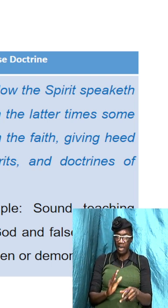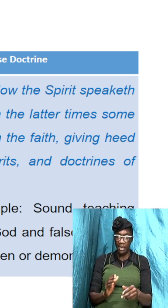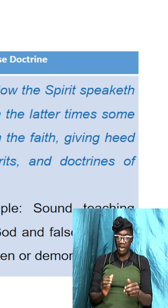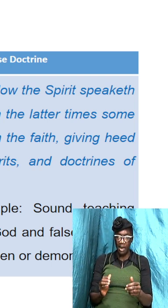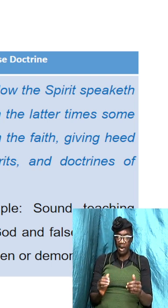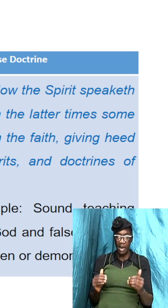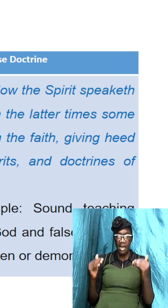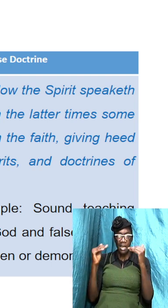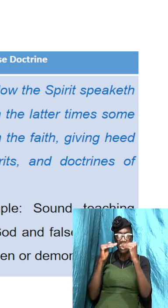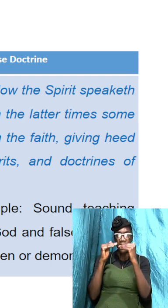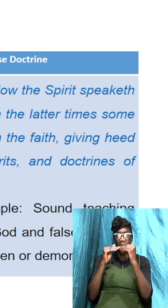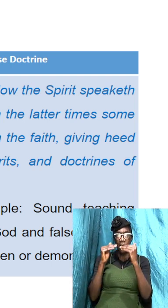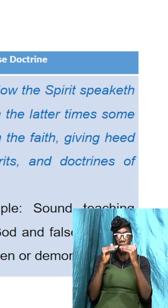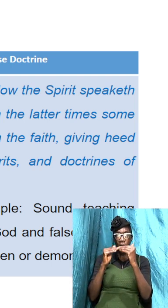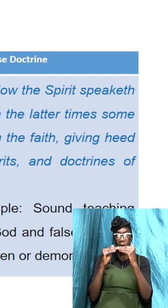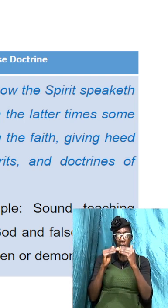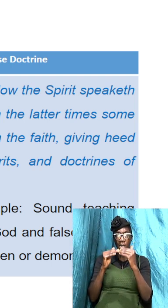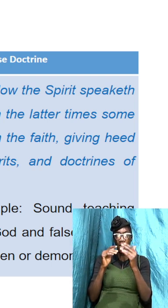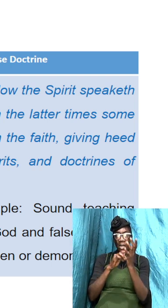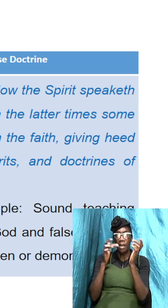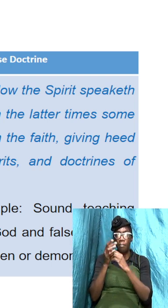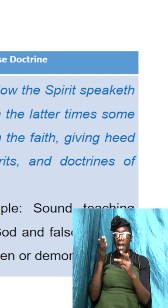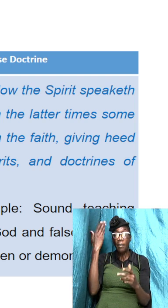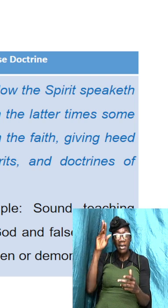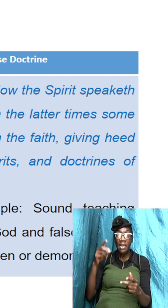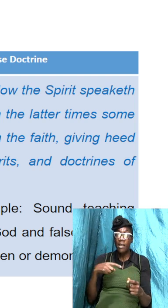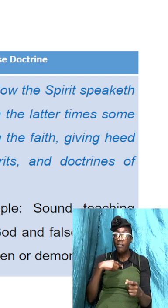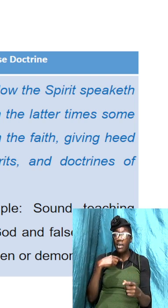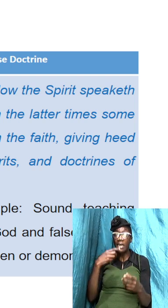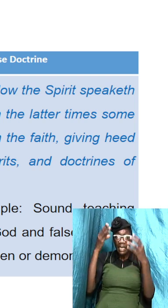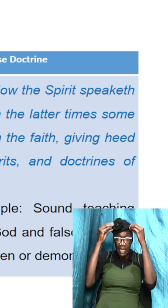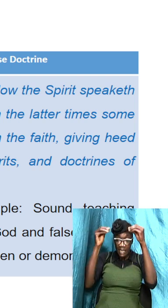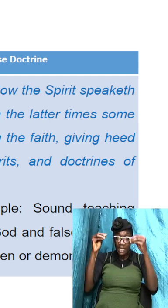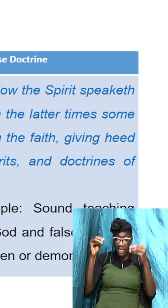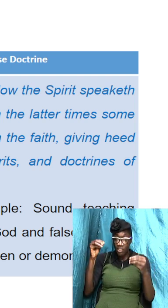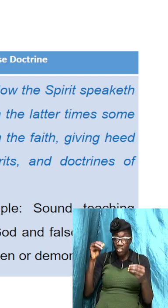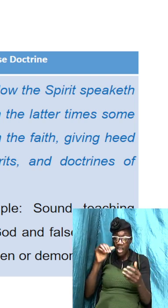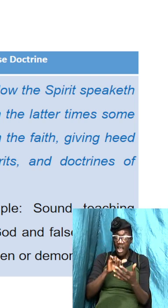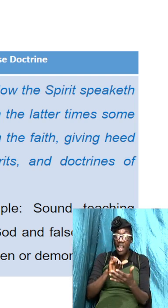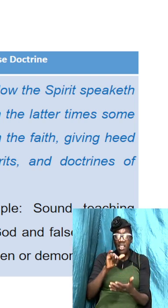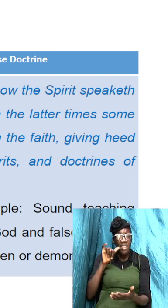-eternal the Bible doesn't teach us that where did that originate from